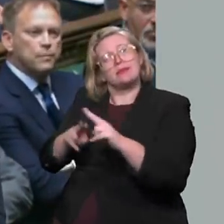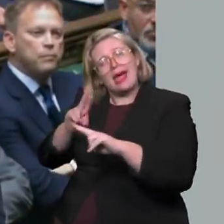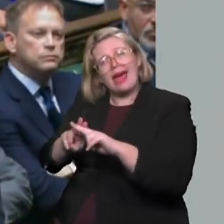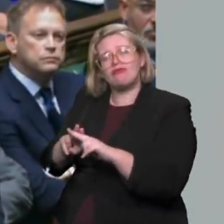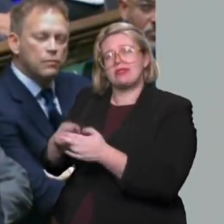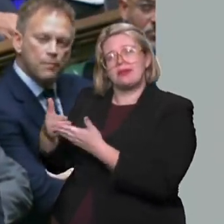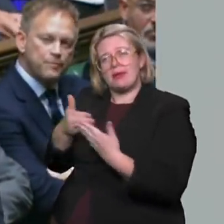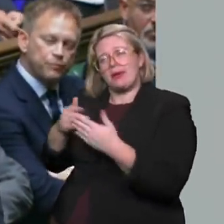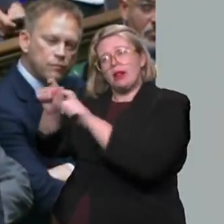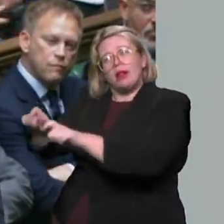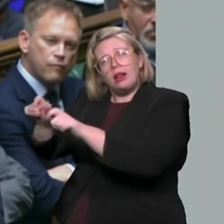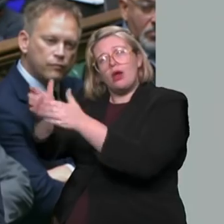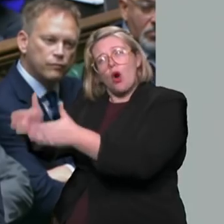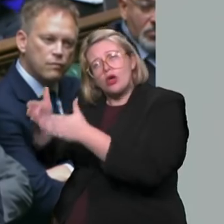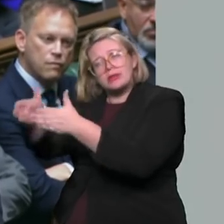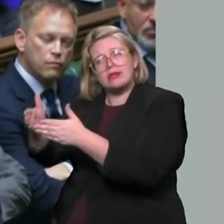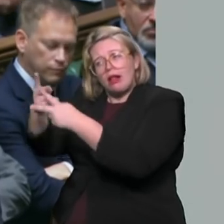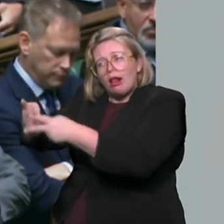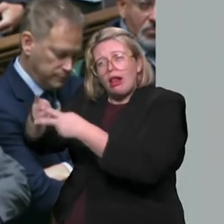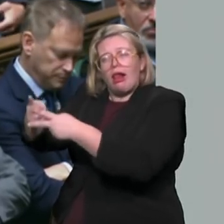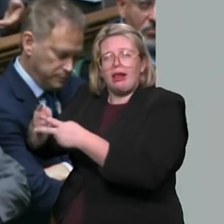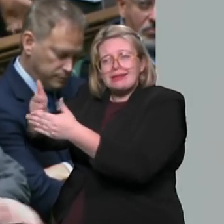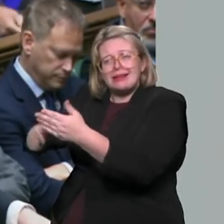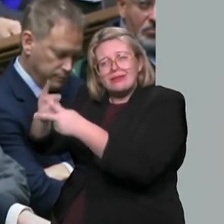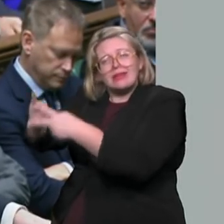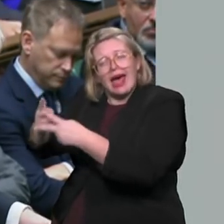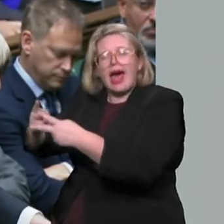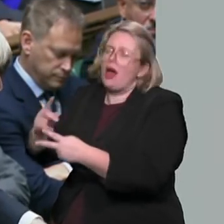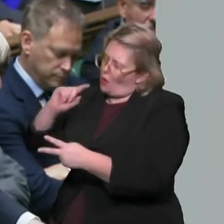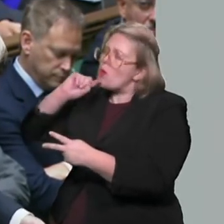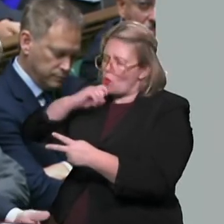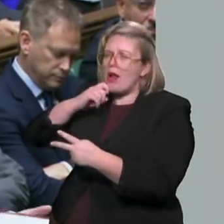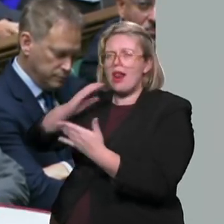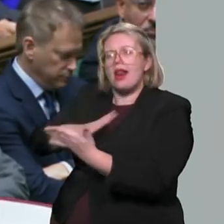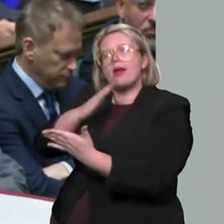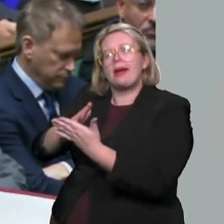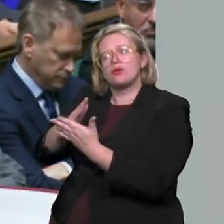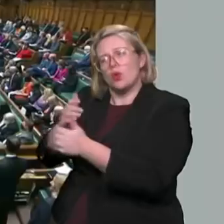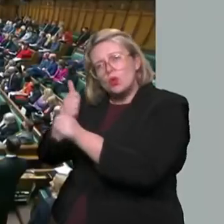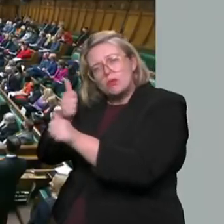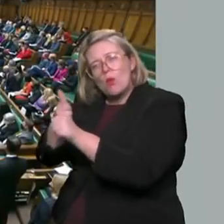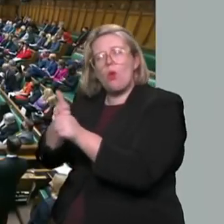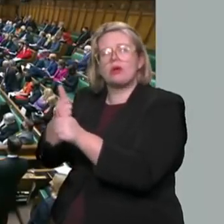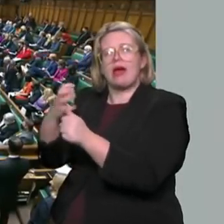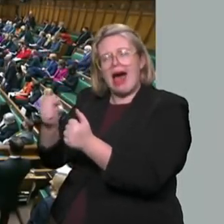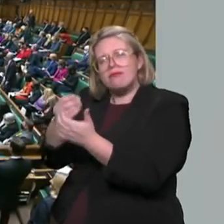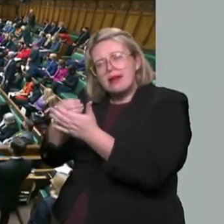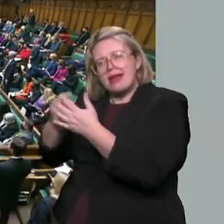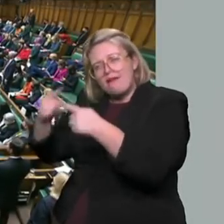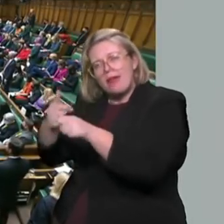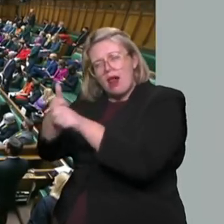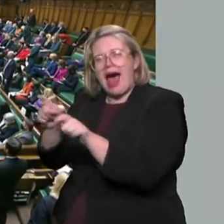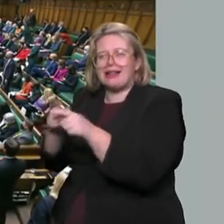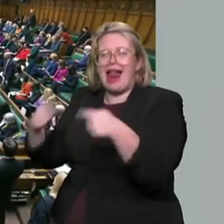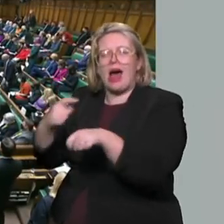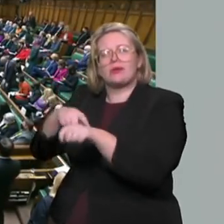leave. Details of this policy were published last year and we will bring forward the legislation as soon as possible. We now come to the Leader of